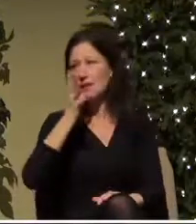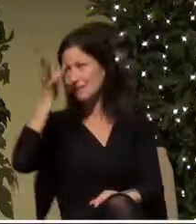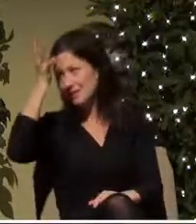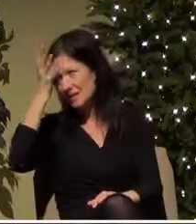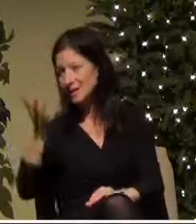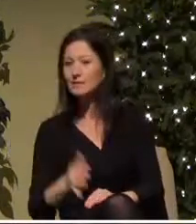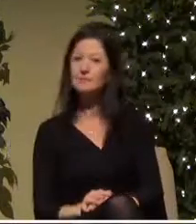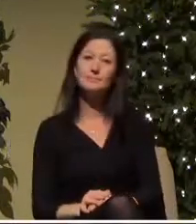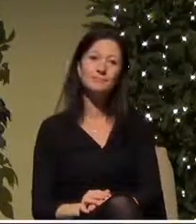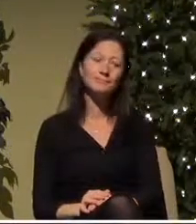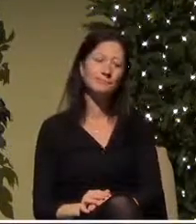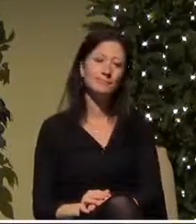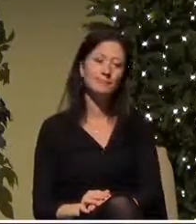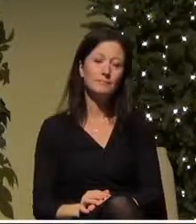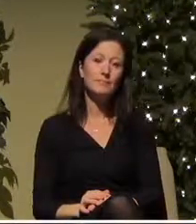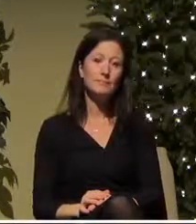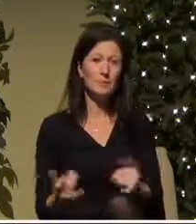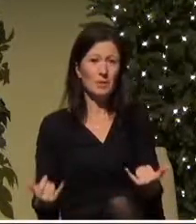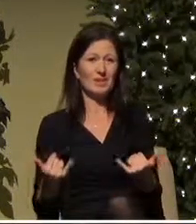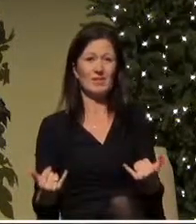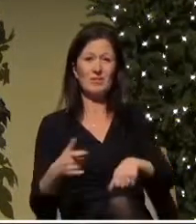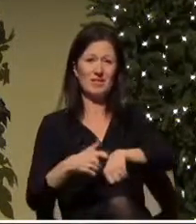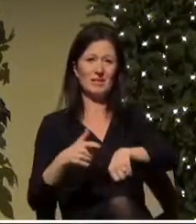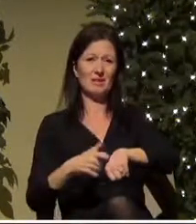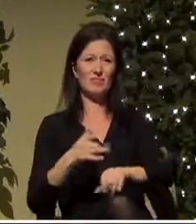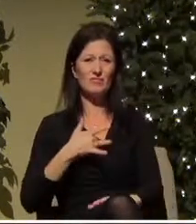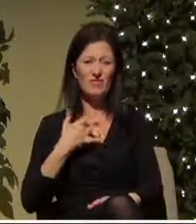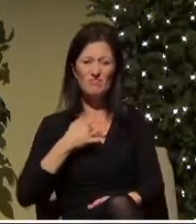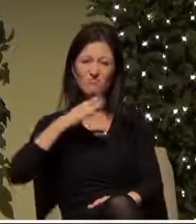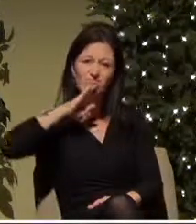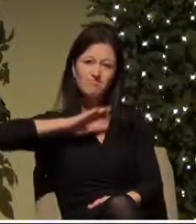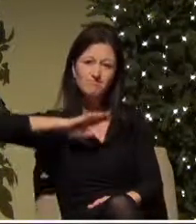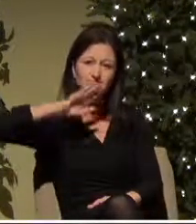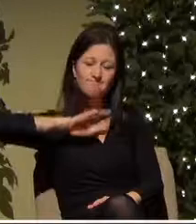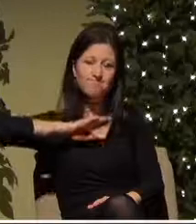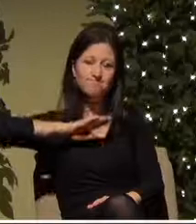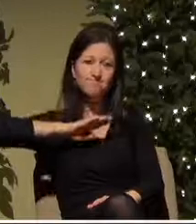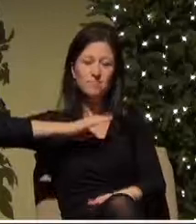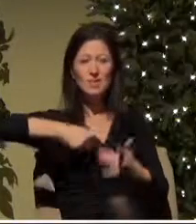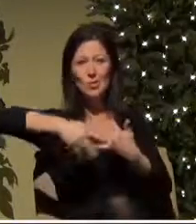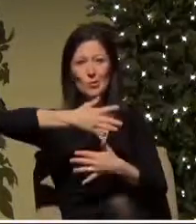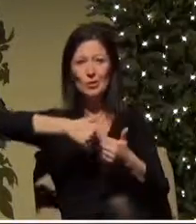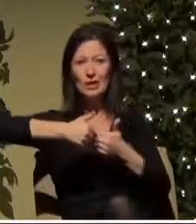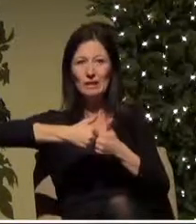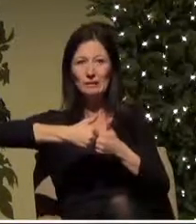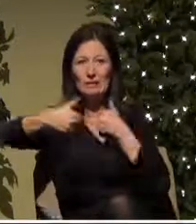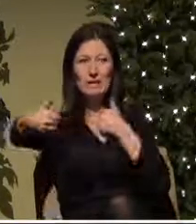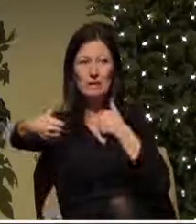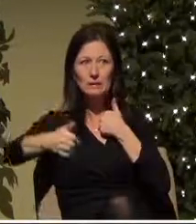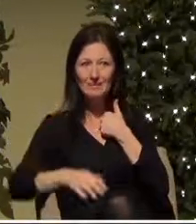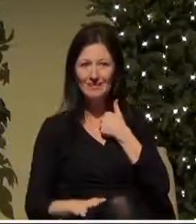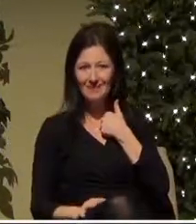in this time when we are feeling the frustration of having to be socially and lovingly distant